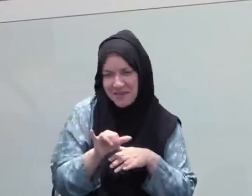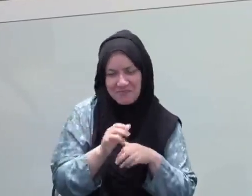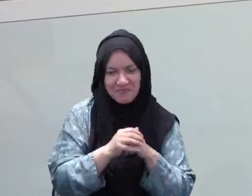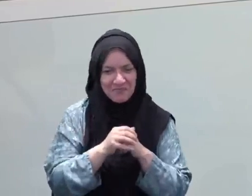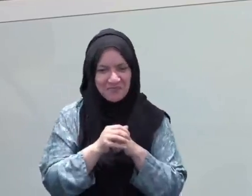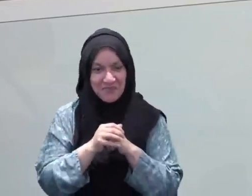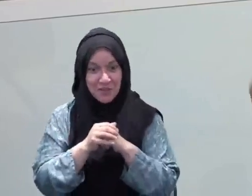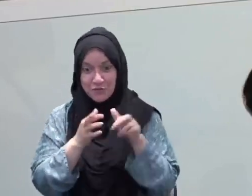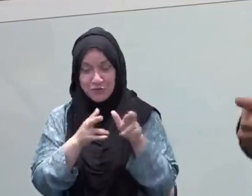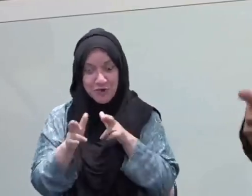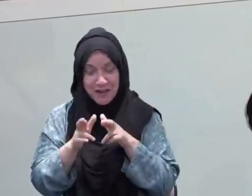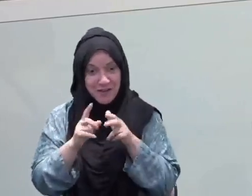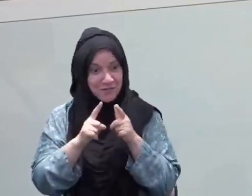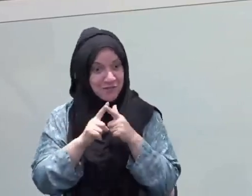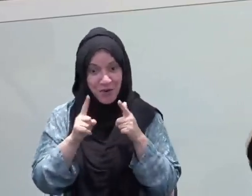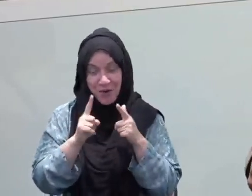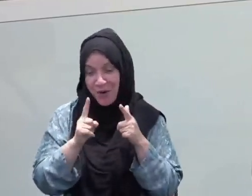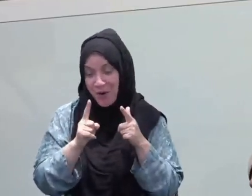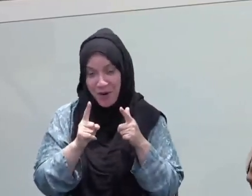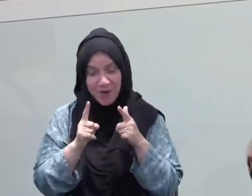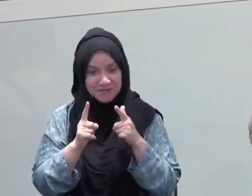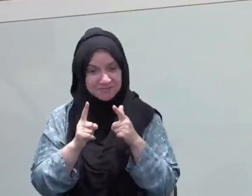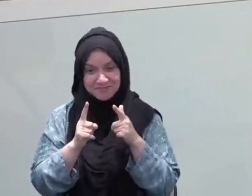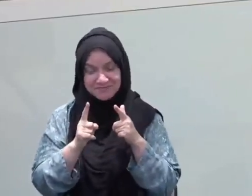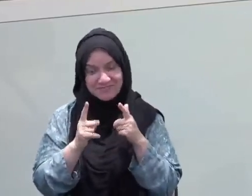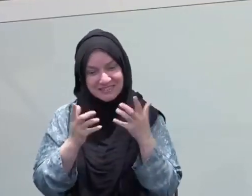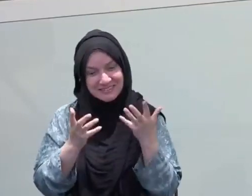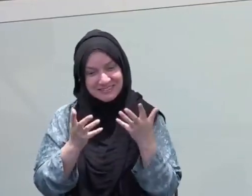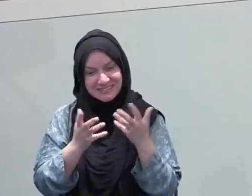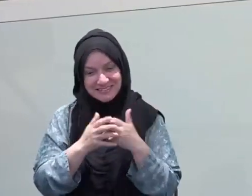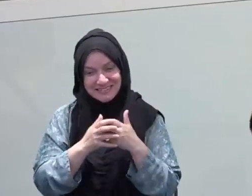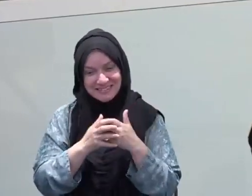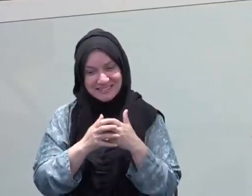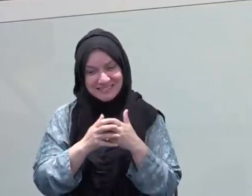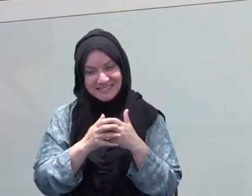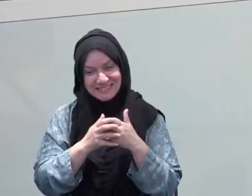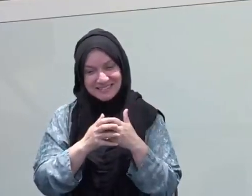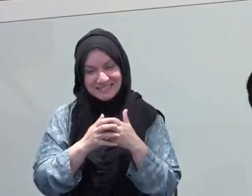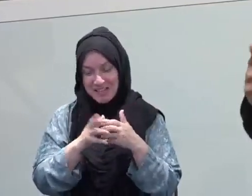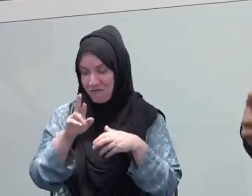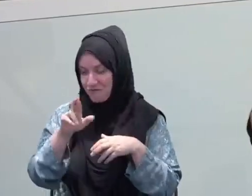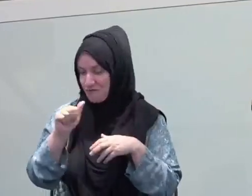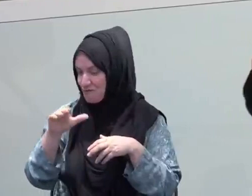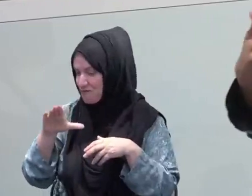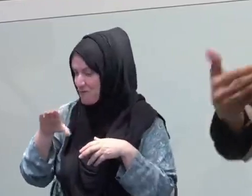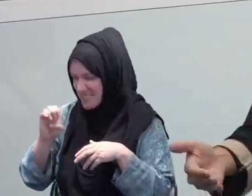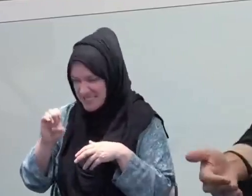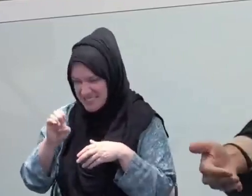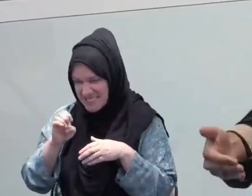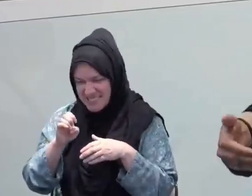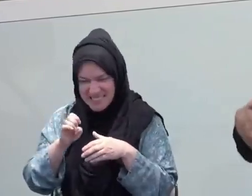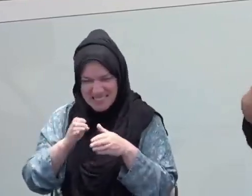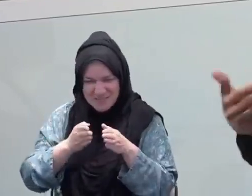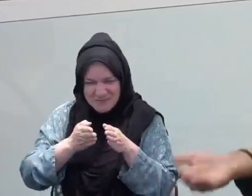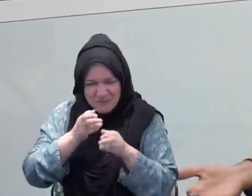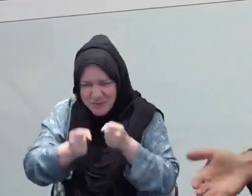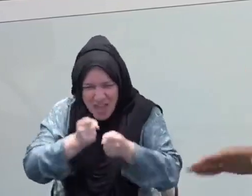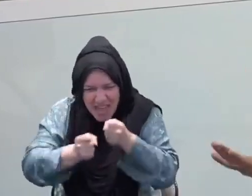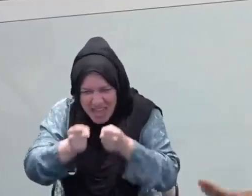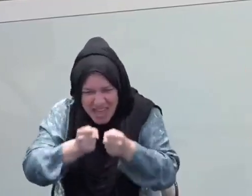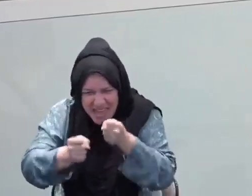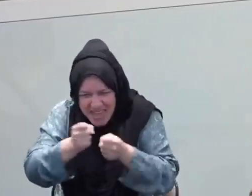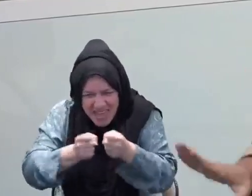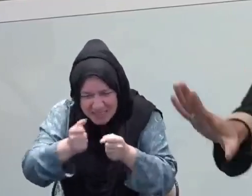race of what they would feed the horse before and how they would, you know, how they'd start to take quicker laps to